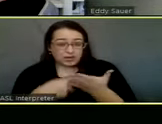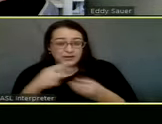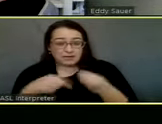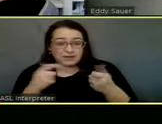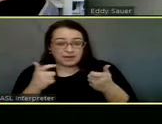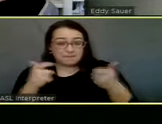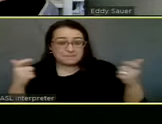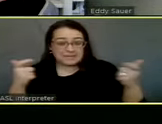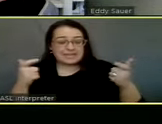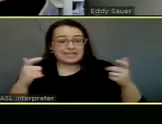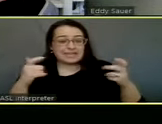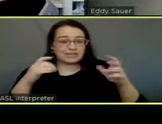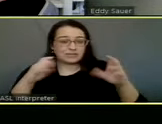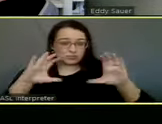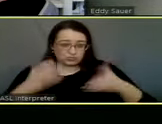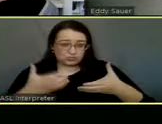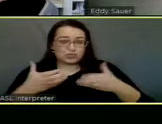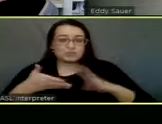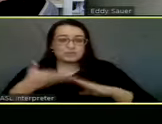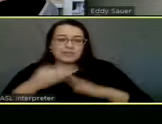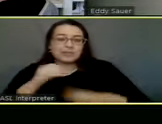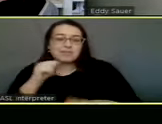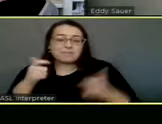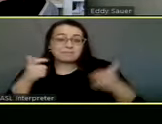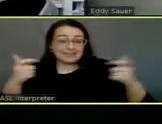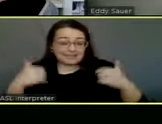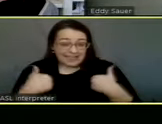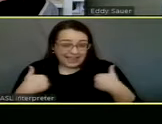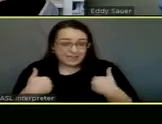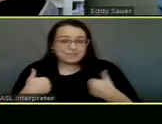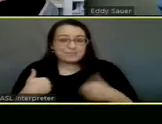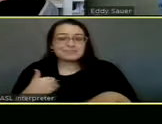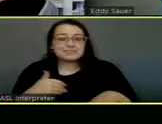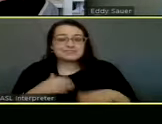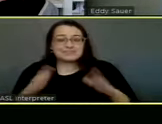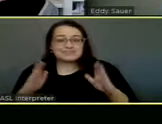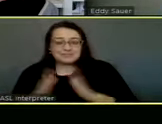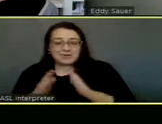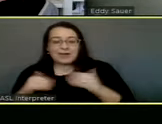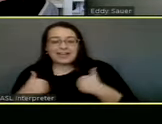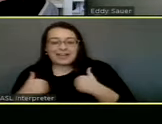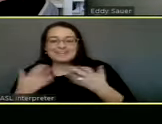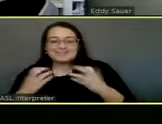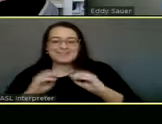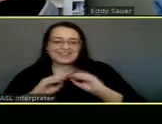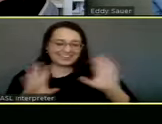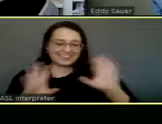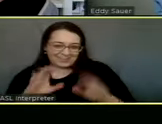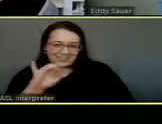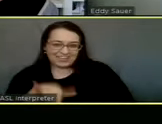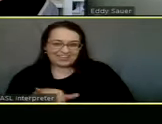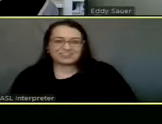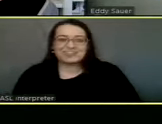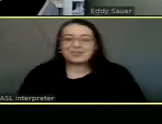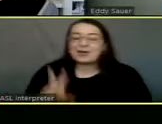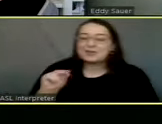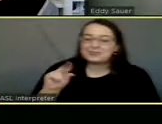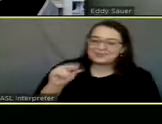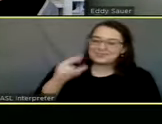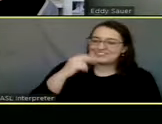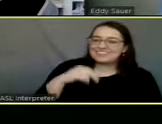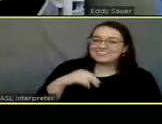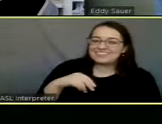large operations and not large animals or small animals. Just wanted some clarification on that. No, that's funny.